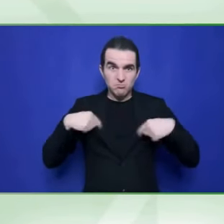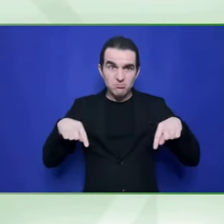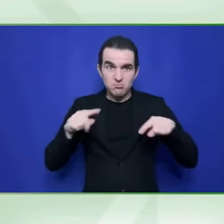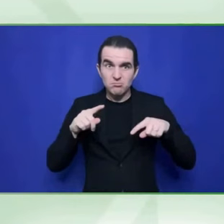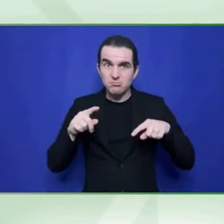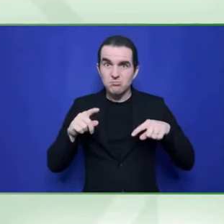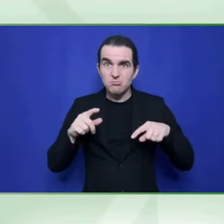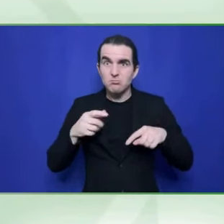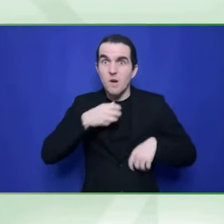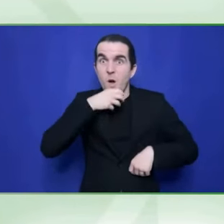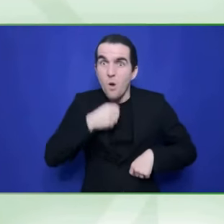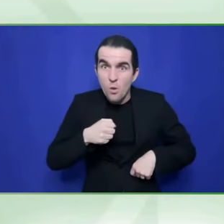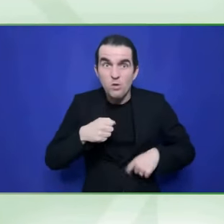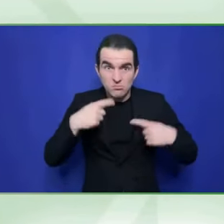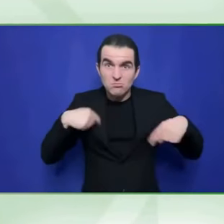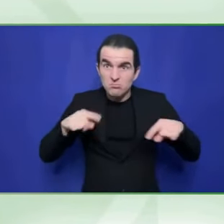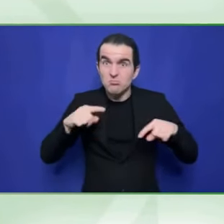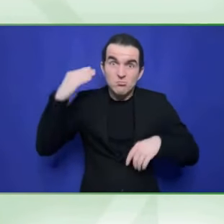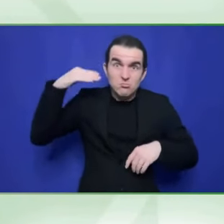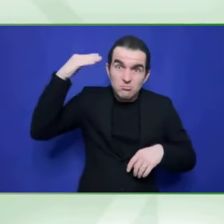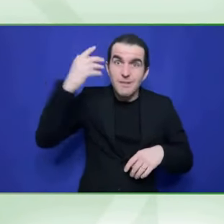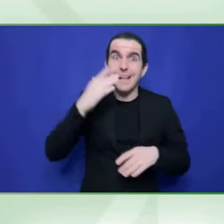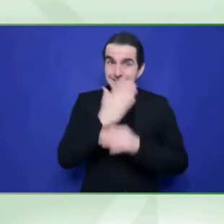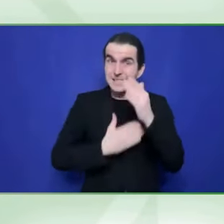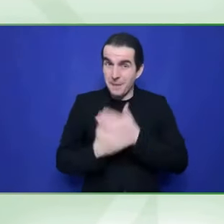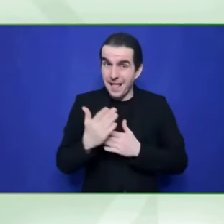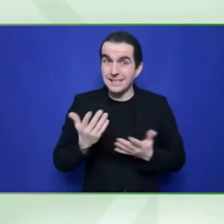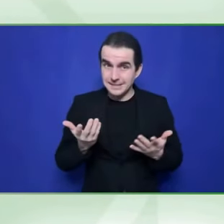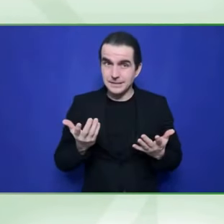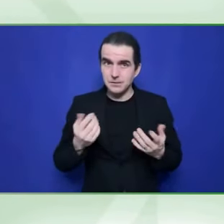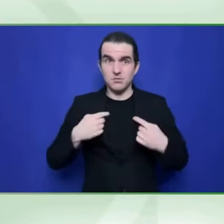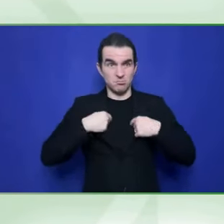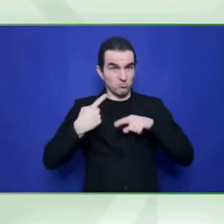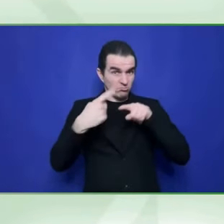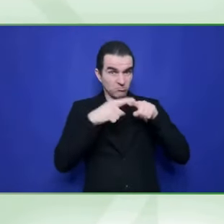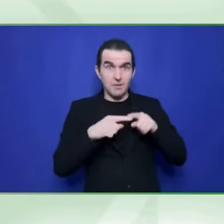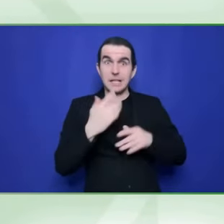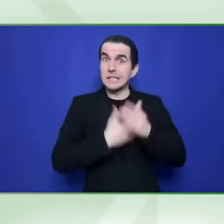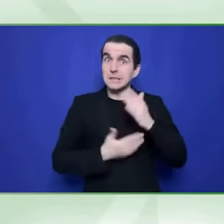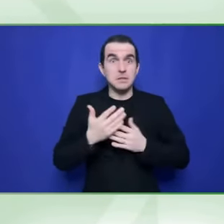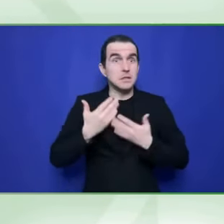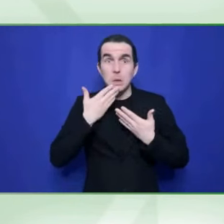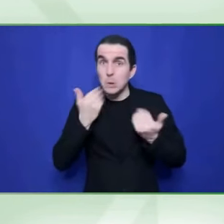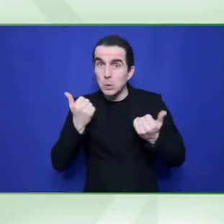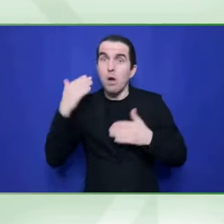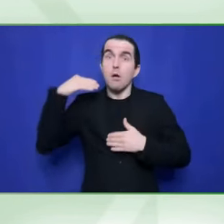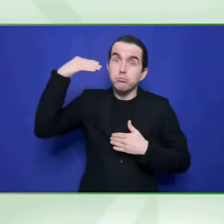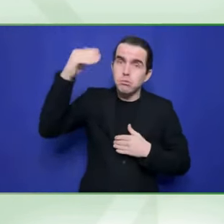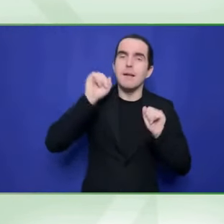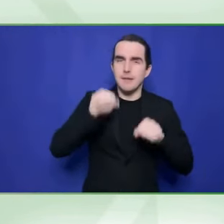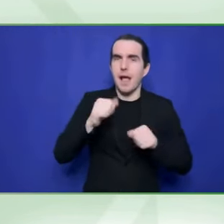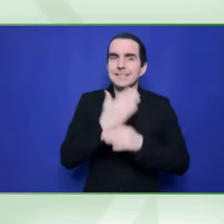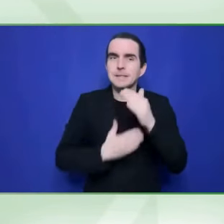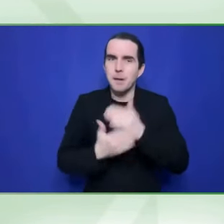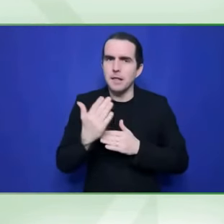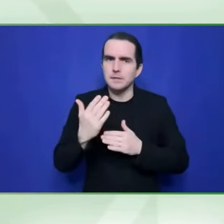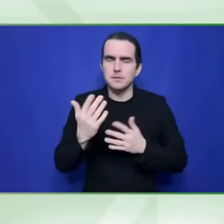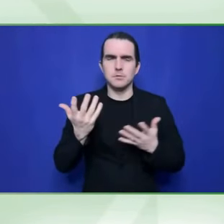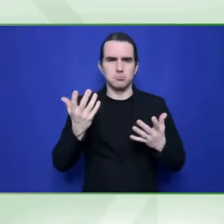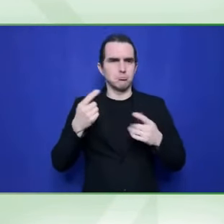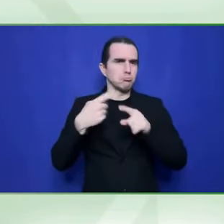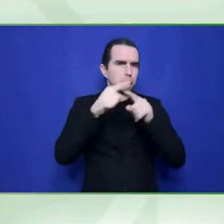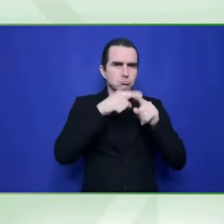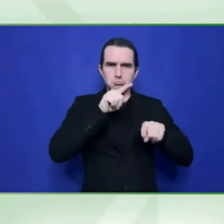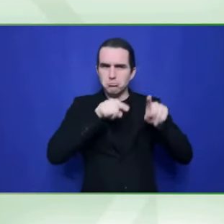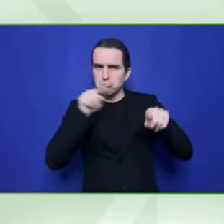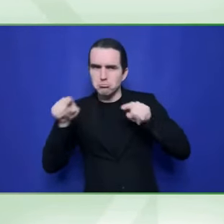realize it then. And it'll be too late for those of us who are heading towards old age, perhaps more rapidly. So one of the things